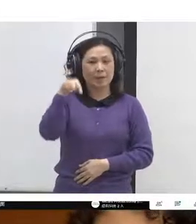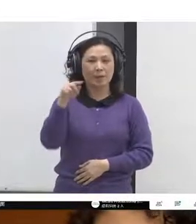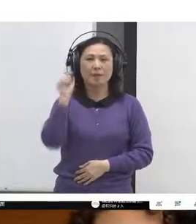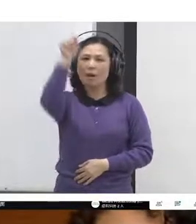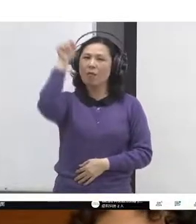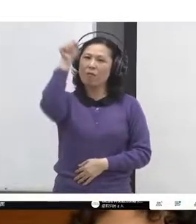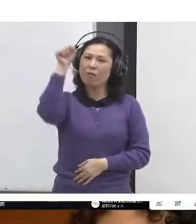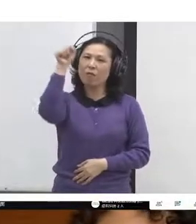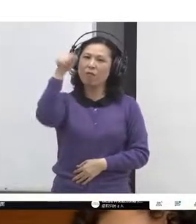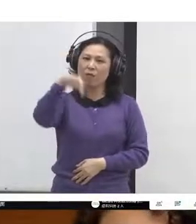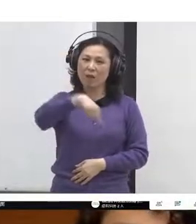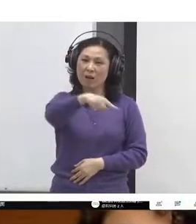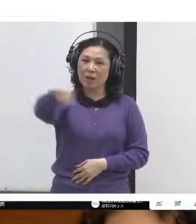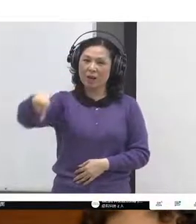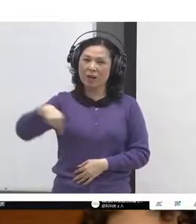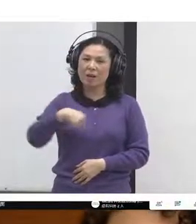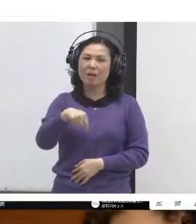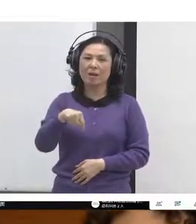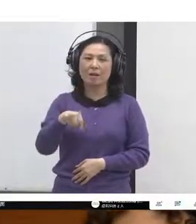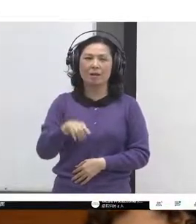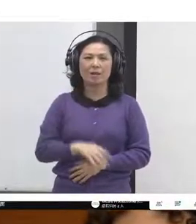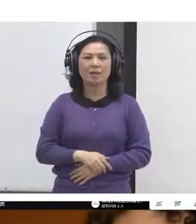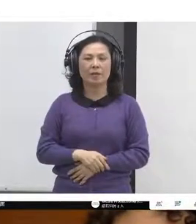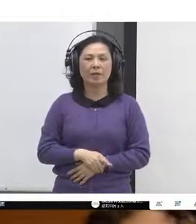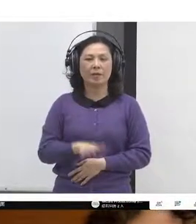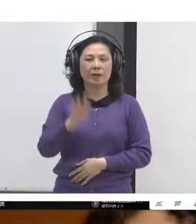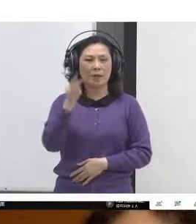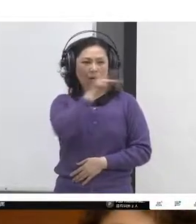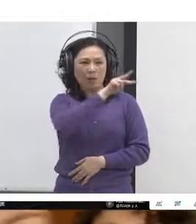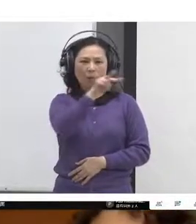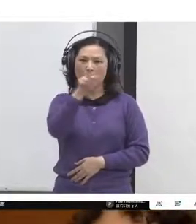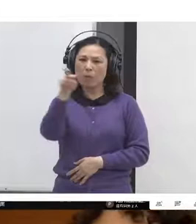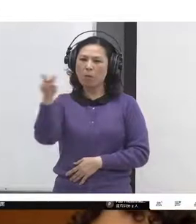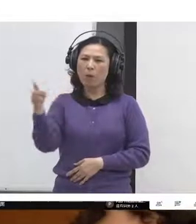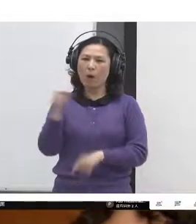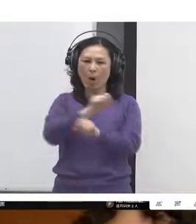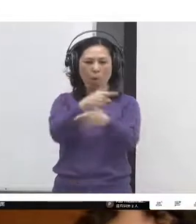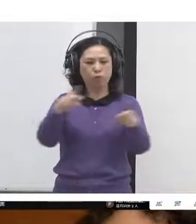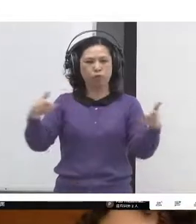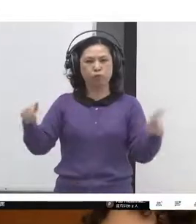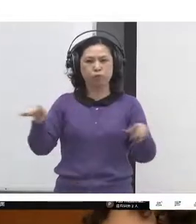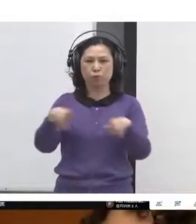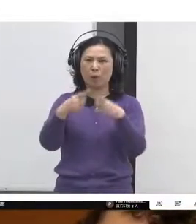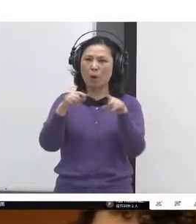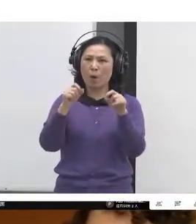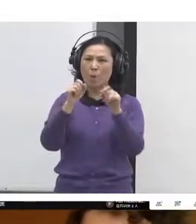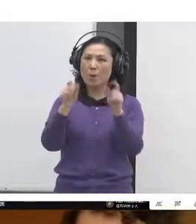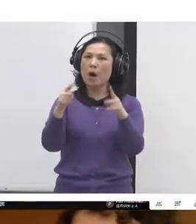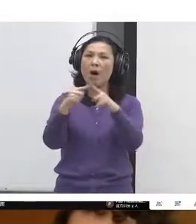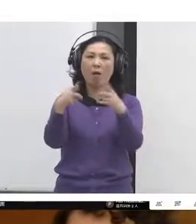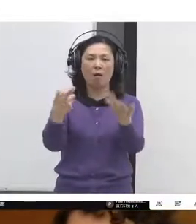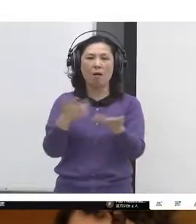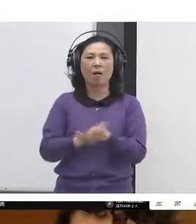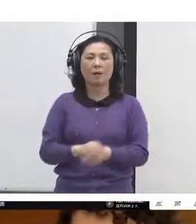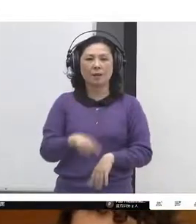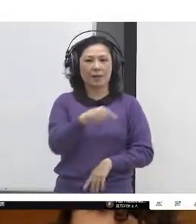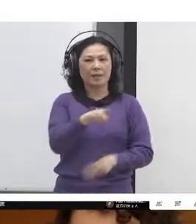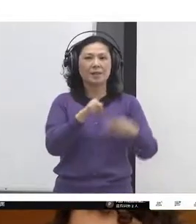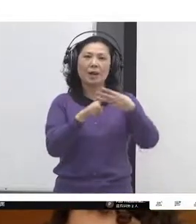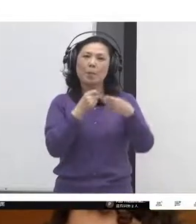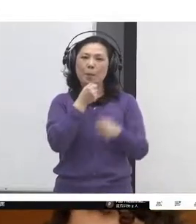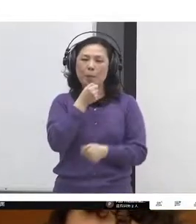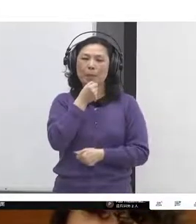so many different roles that facilitators can play both within a movement and facing outward